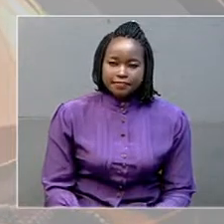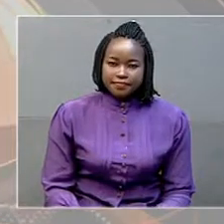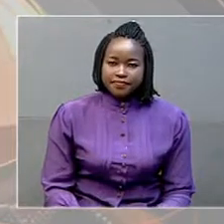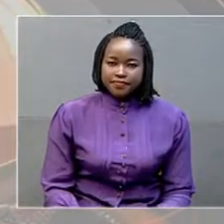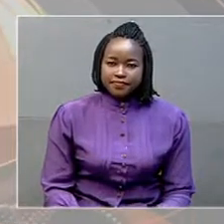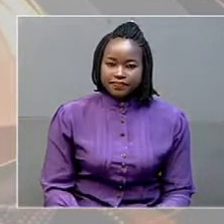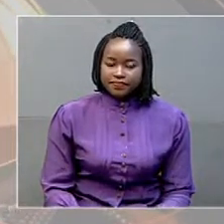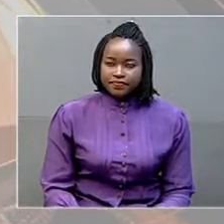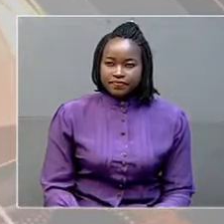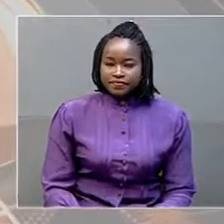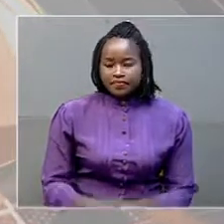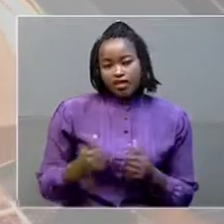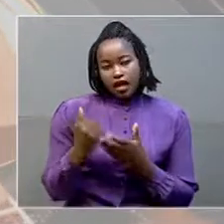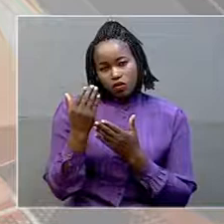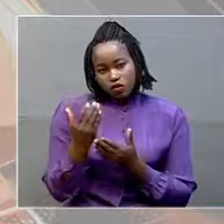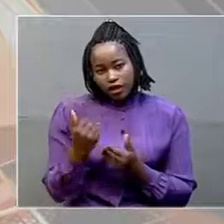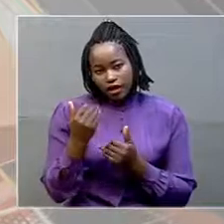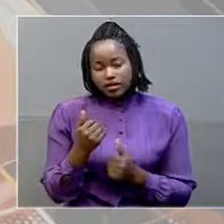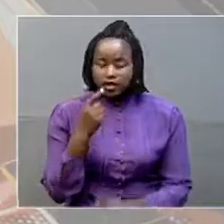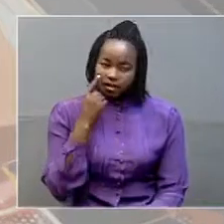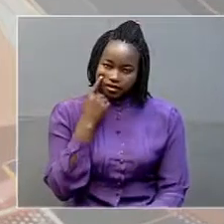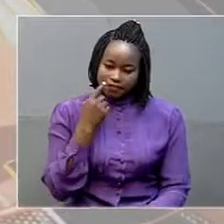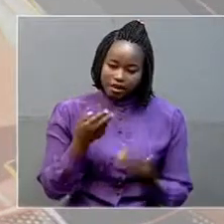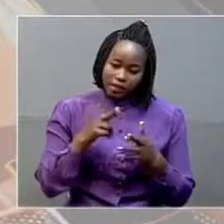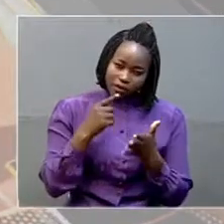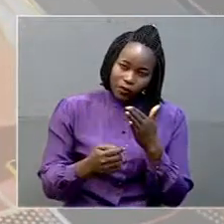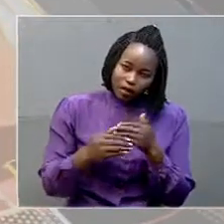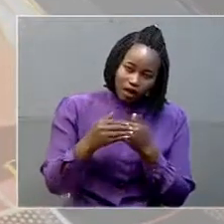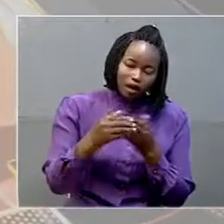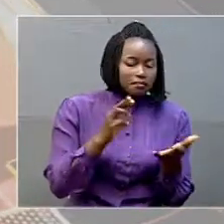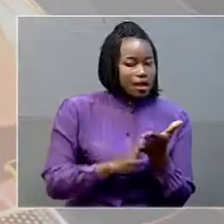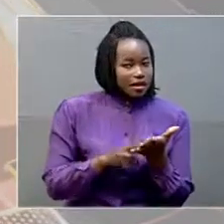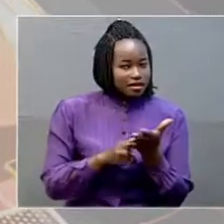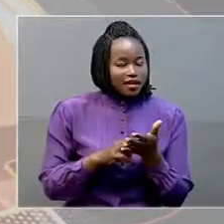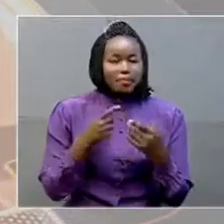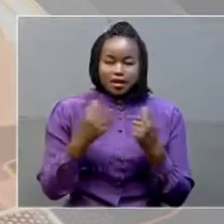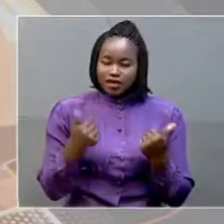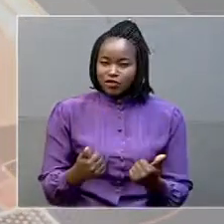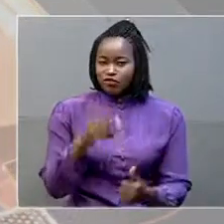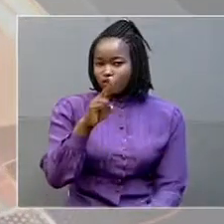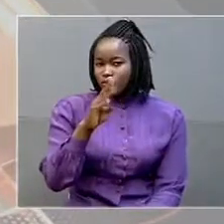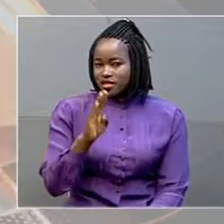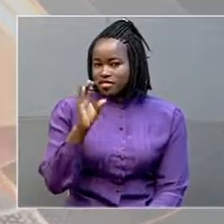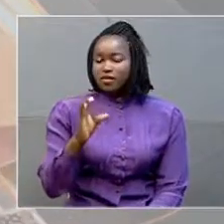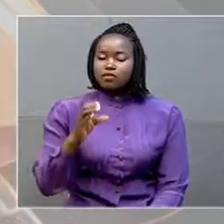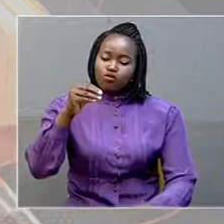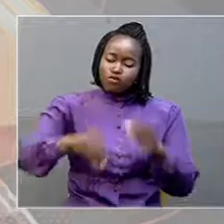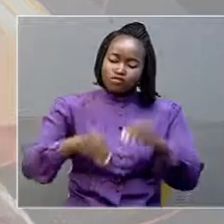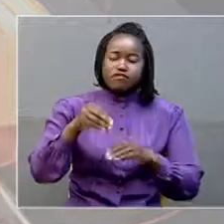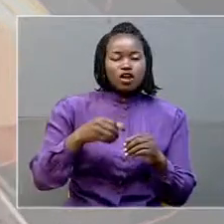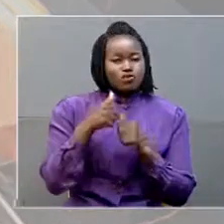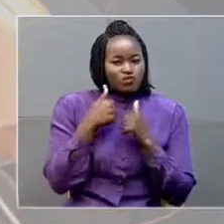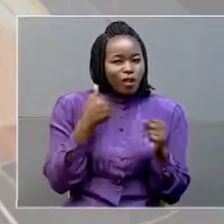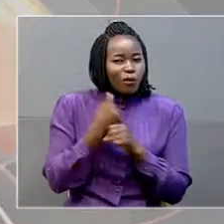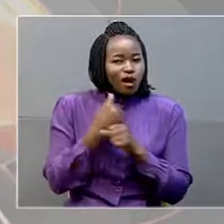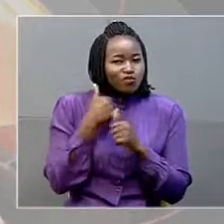Let us wait to have what will happen on Monday. But meanwhile, Uganda Broadcasting Corporation has contributed greatly to